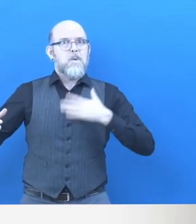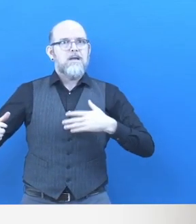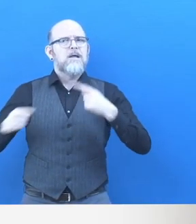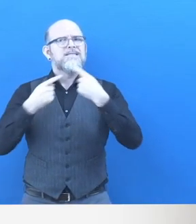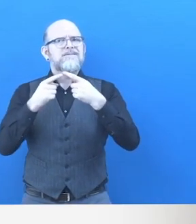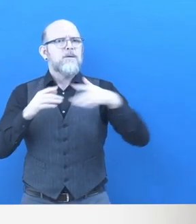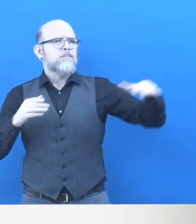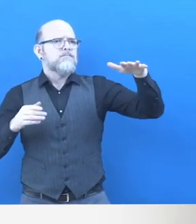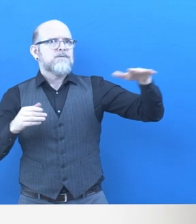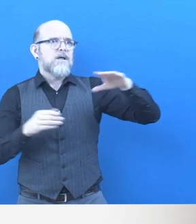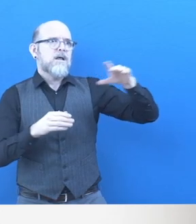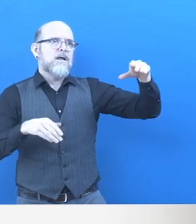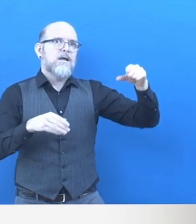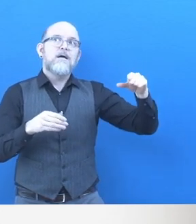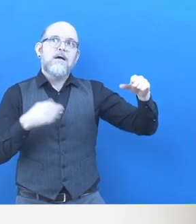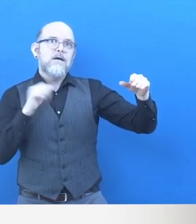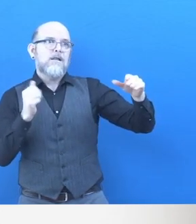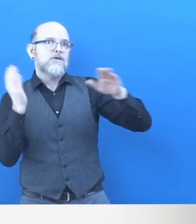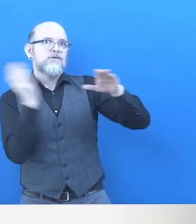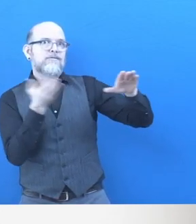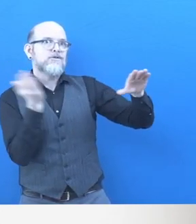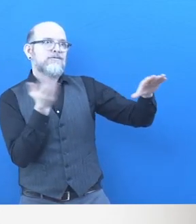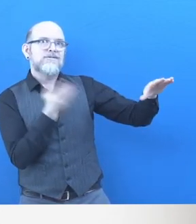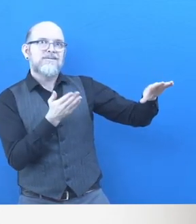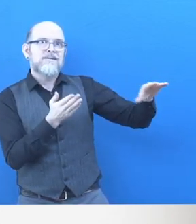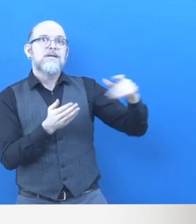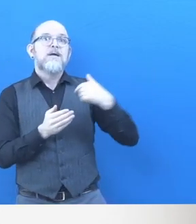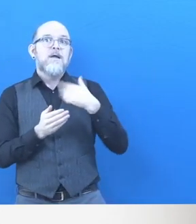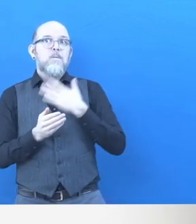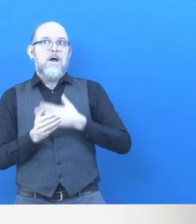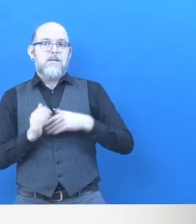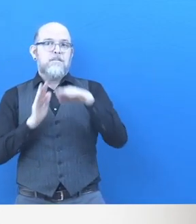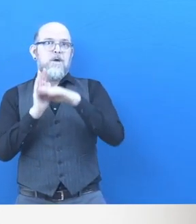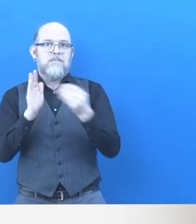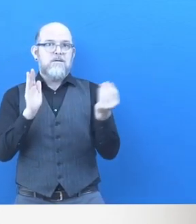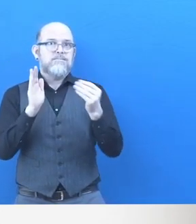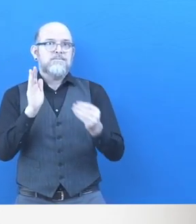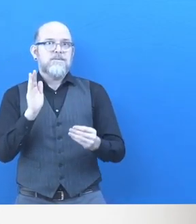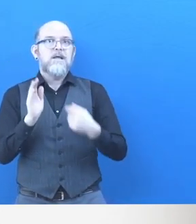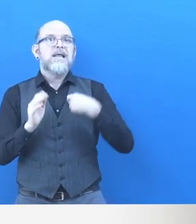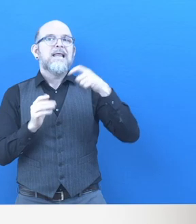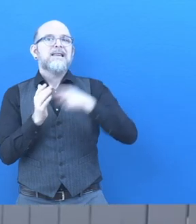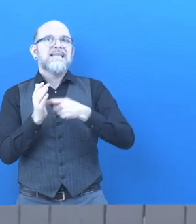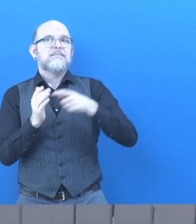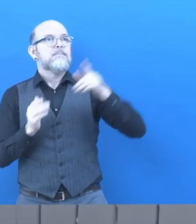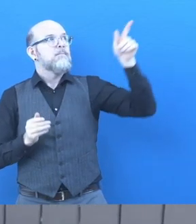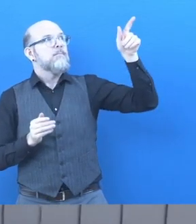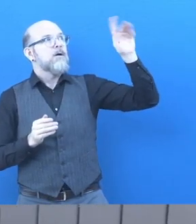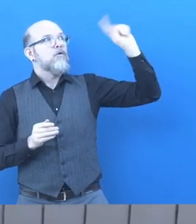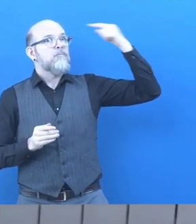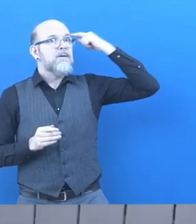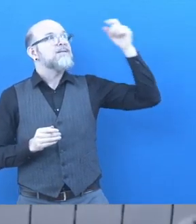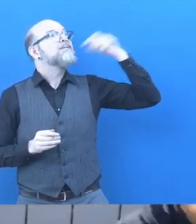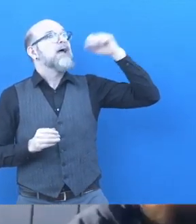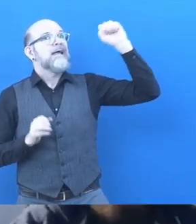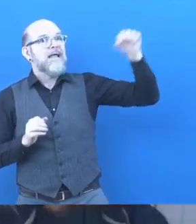What is most needed to expand the program is a decision from a government funder to adopt the model either in pilot